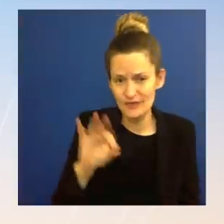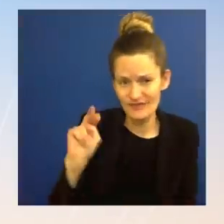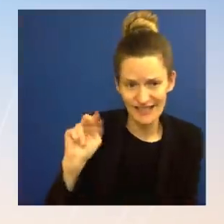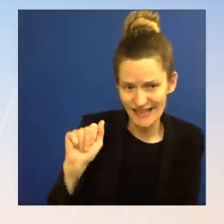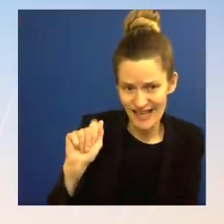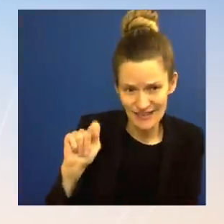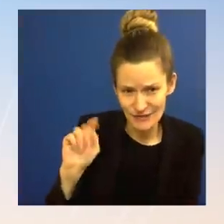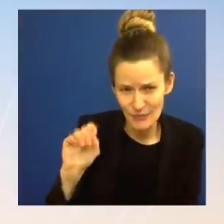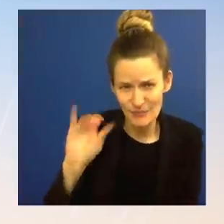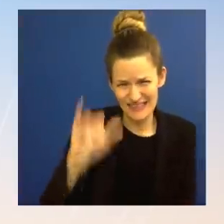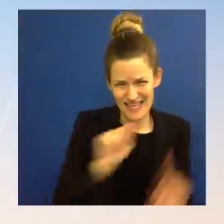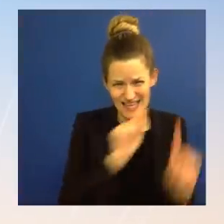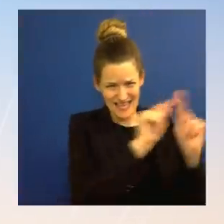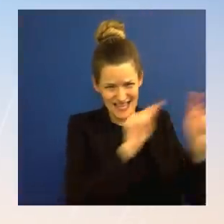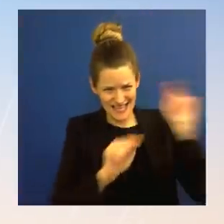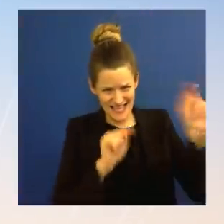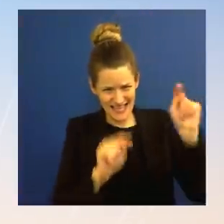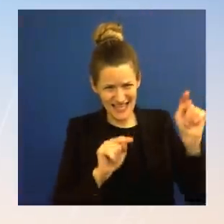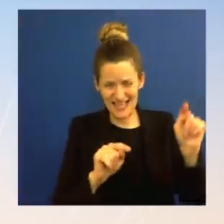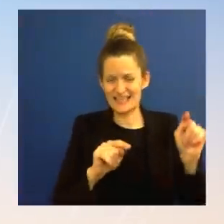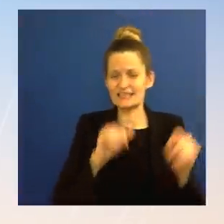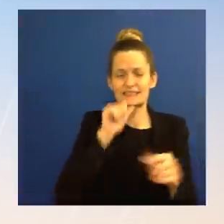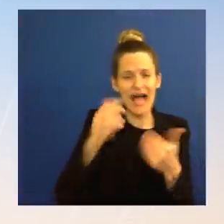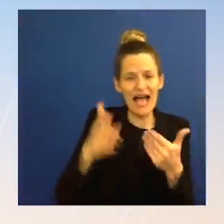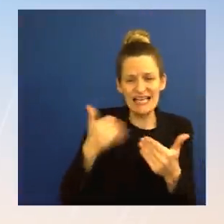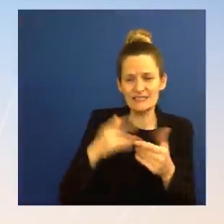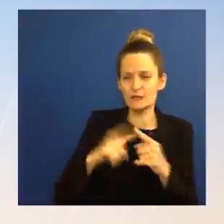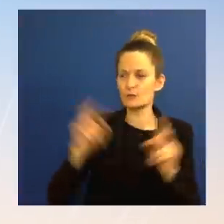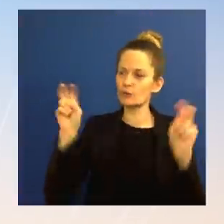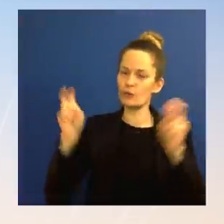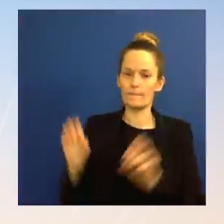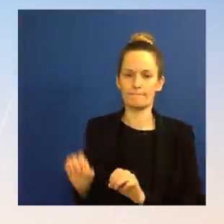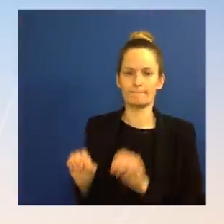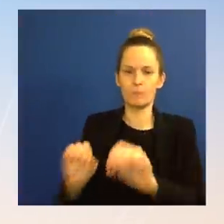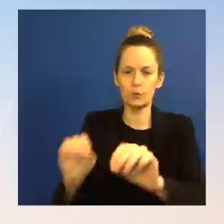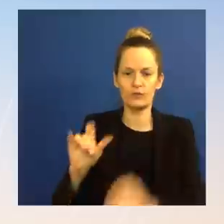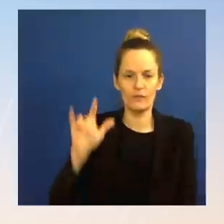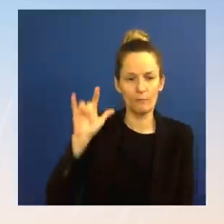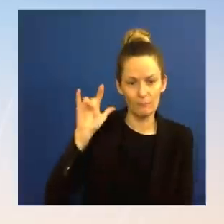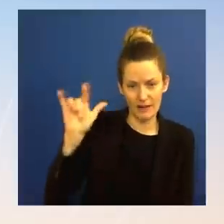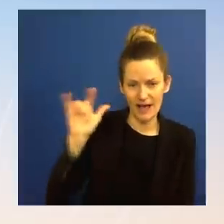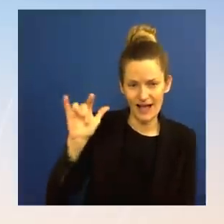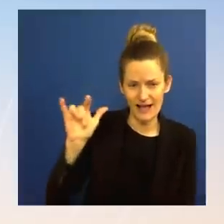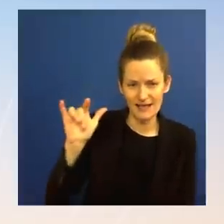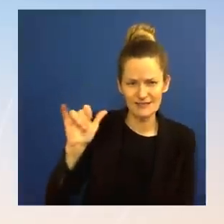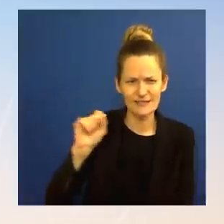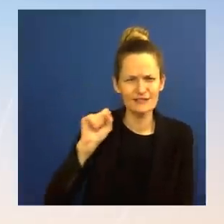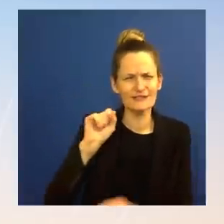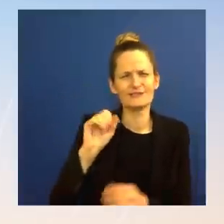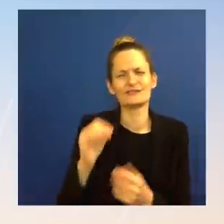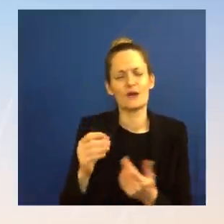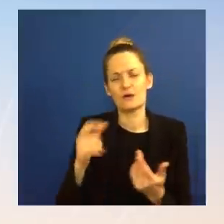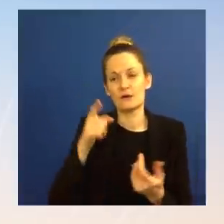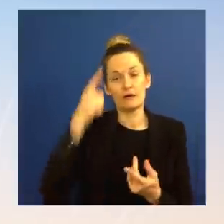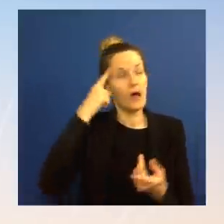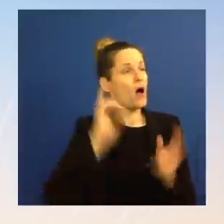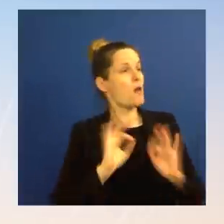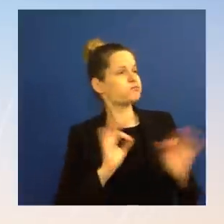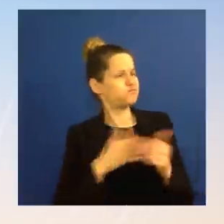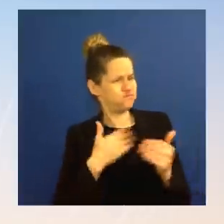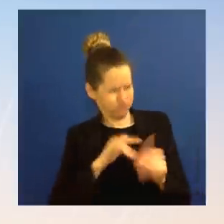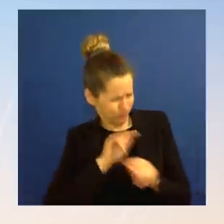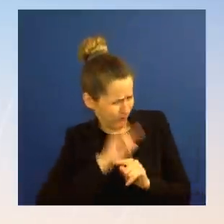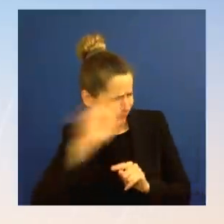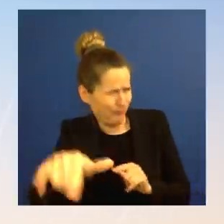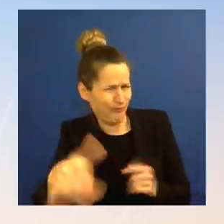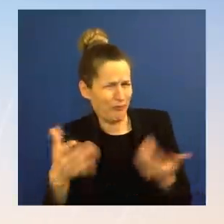around. Maybe not as easy as some of you may suspect it is. And those are conversations, again, that are happening between military experts. And I would point